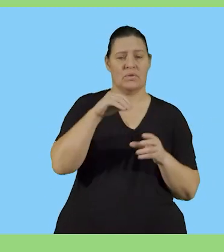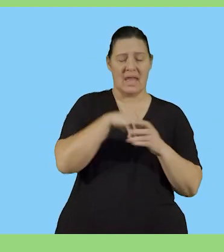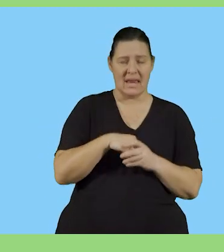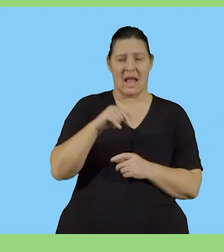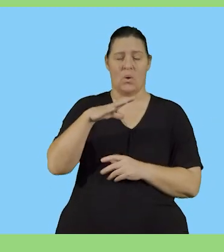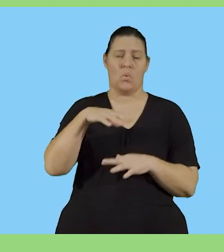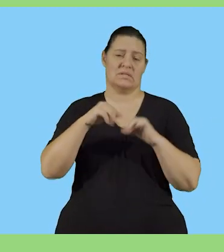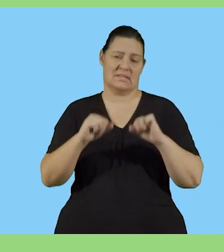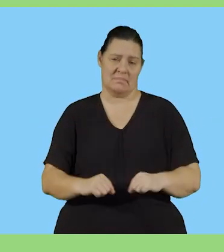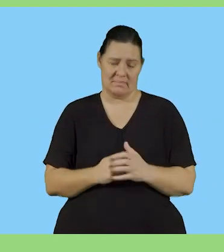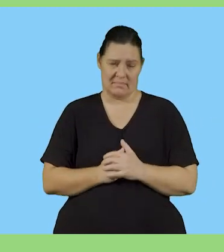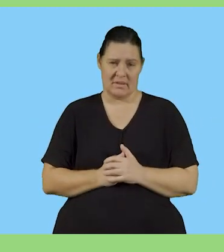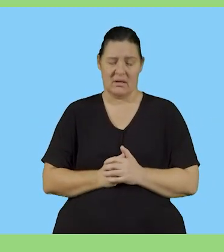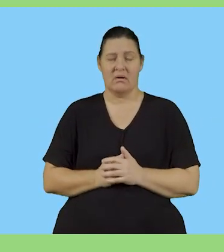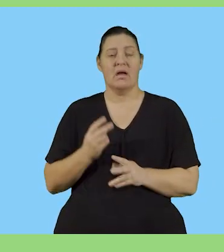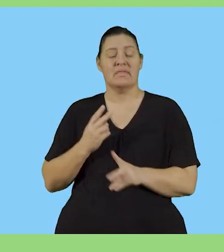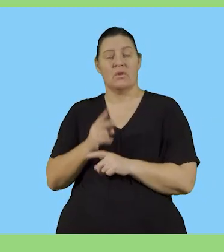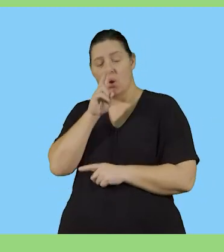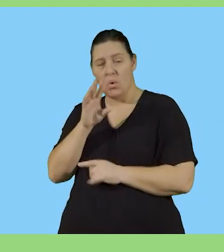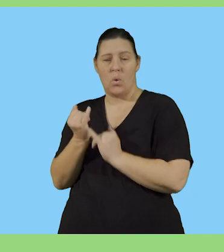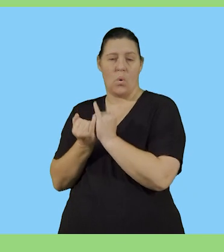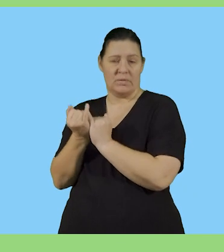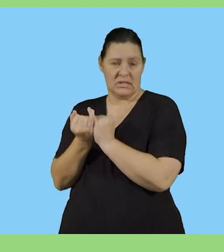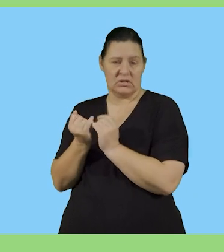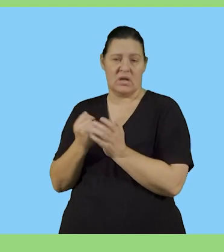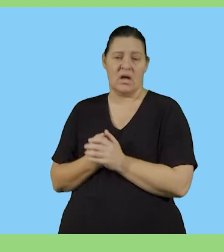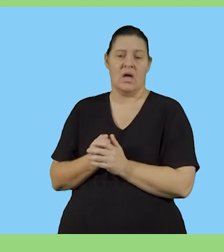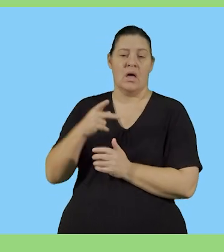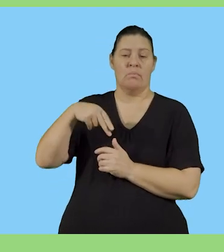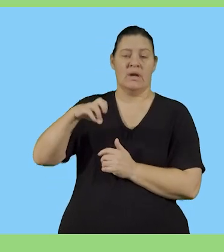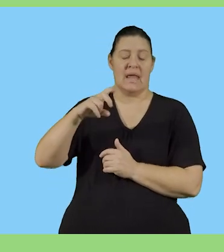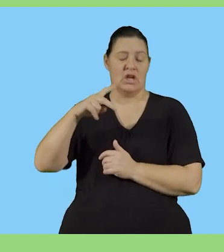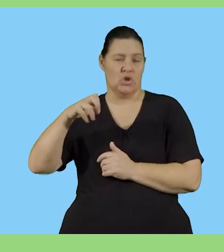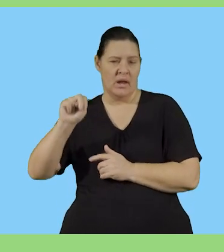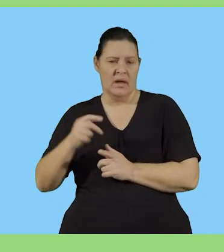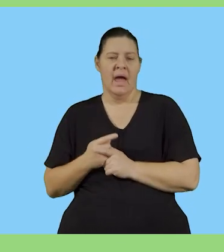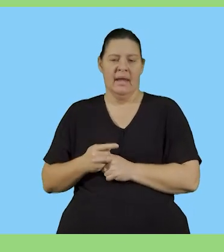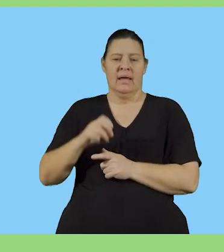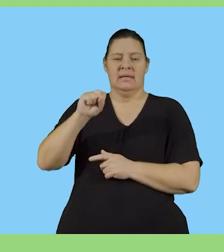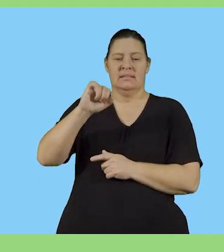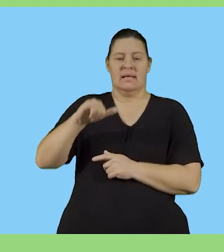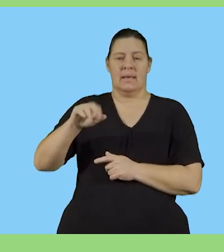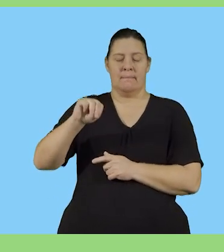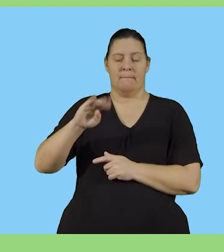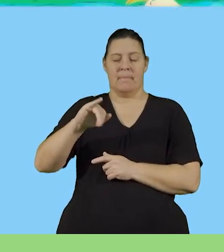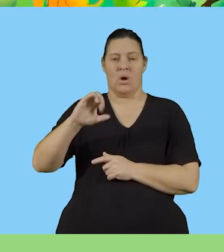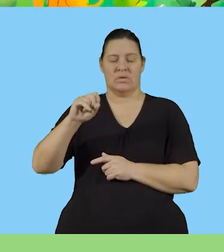in the ecosystem. And then we are going to look at competition, predation, and lastly, symbiosis.